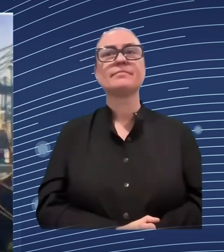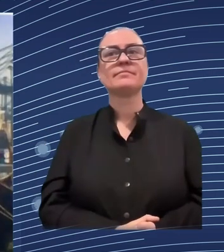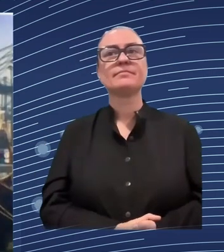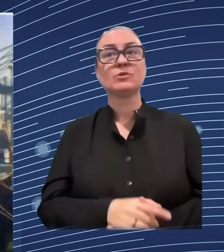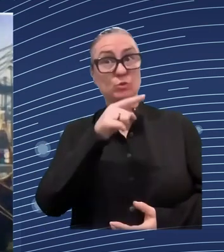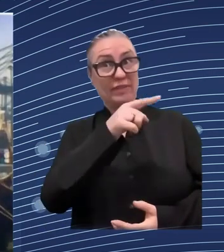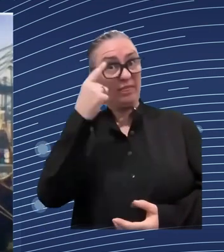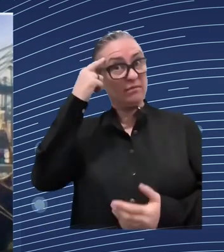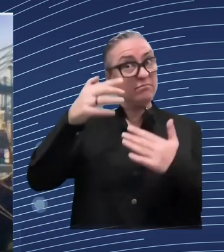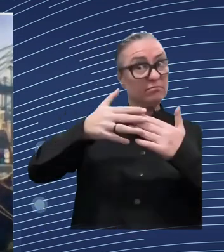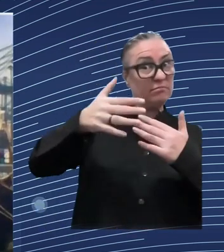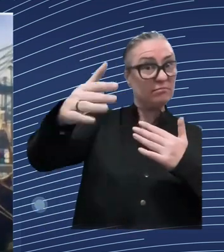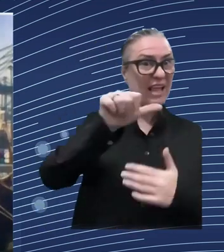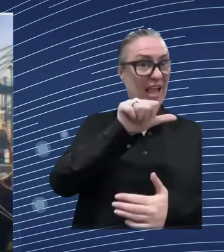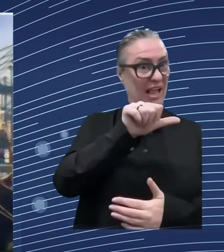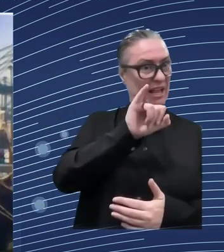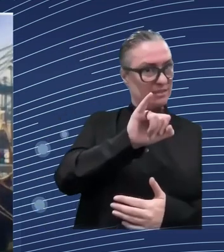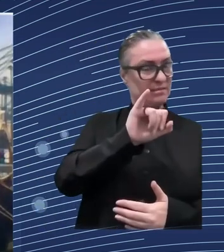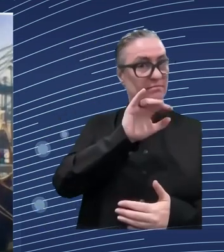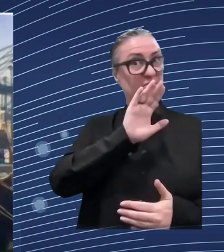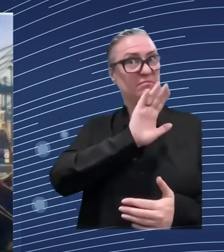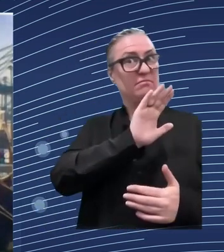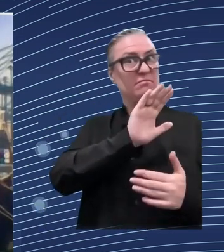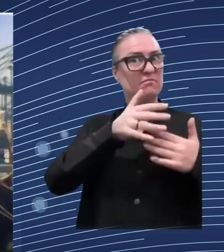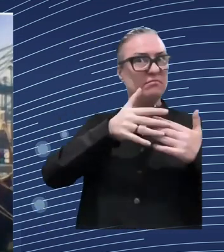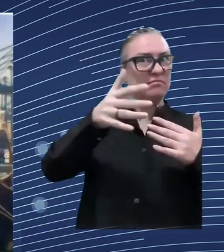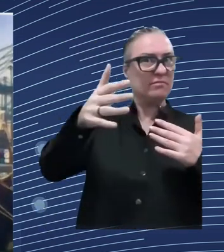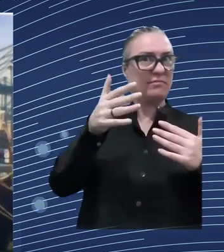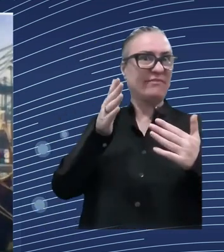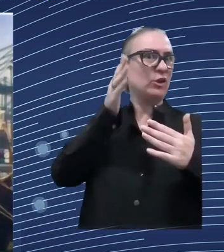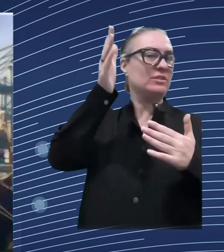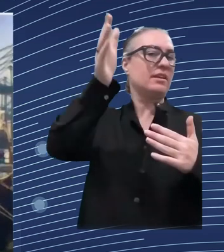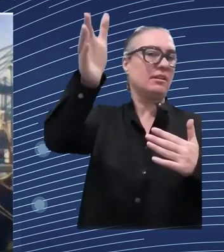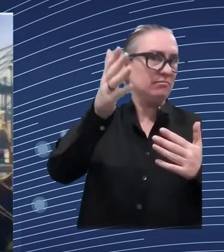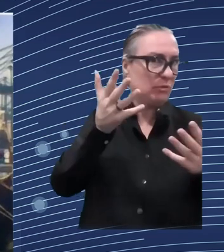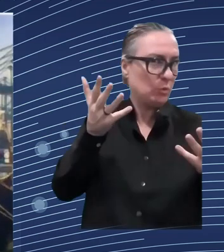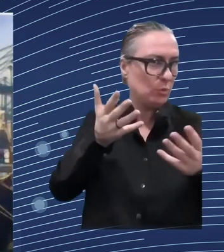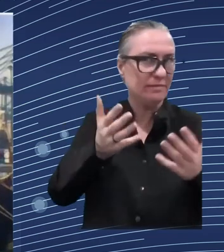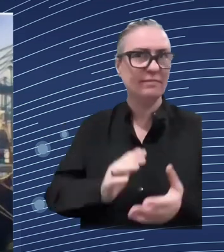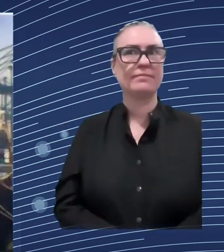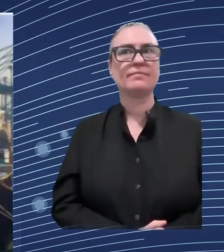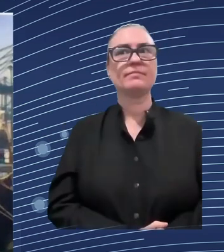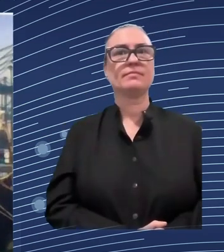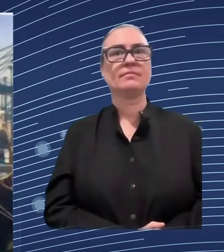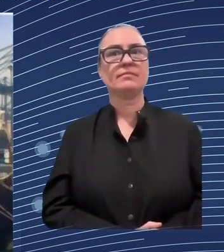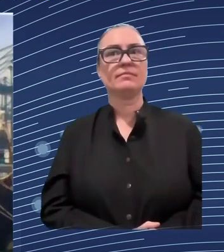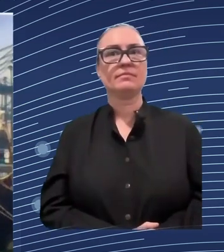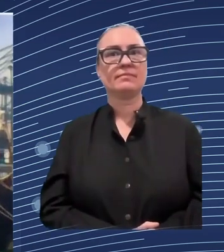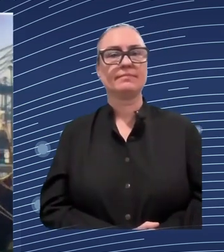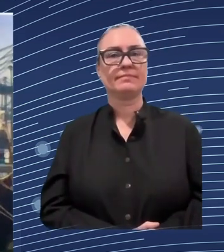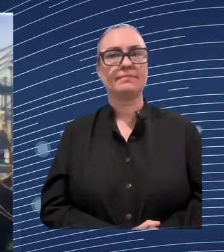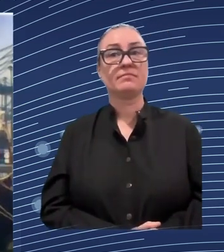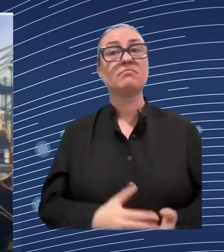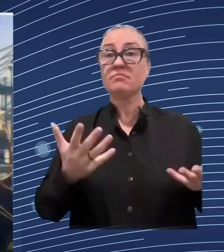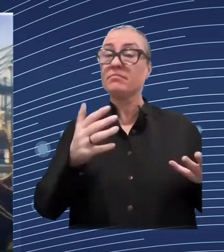intellectually extremely stimulating question everybody is talking about this i i'm coming from lisbon at the web summit the largest uh tech conference